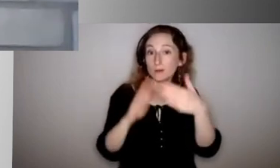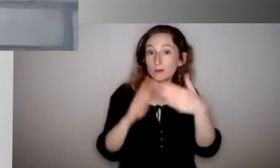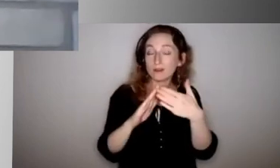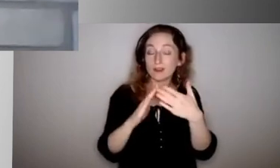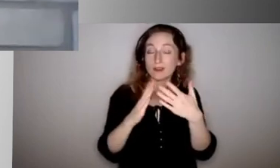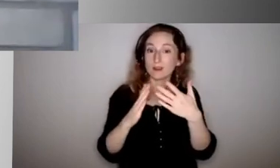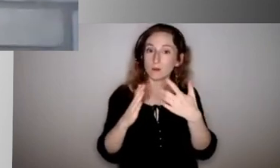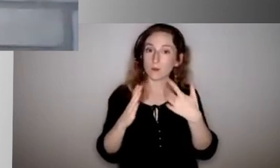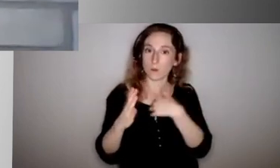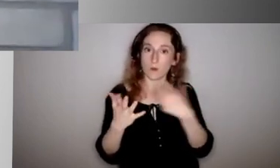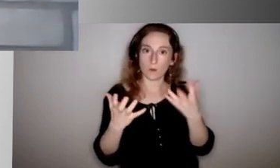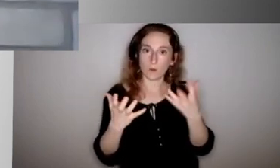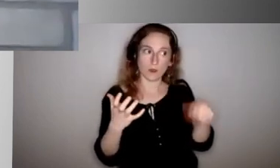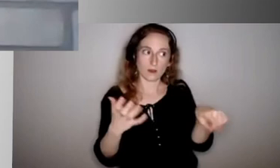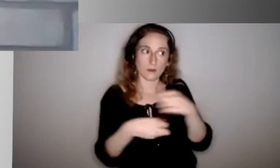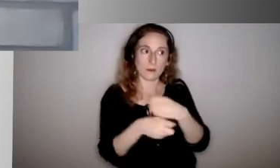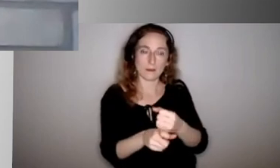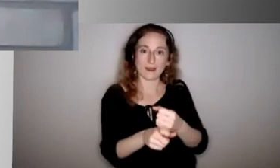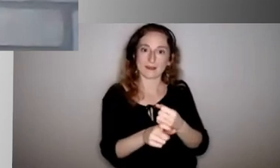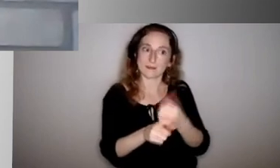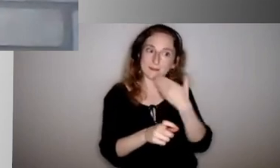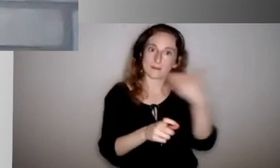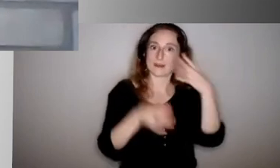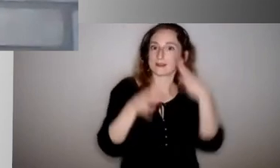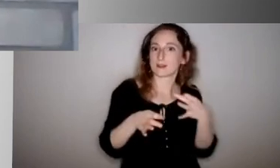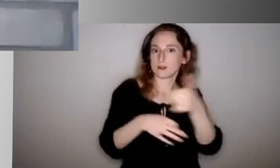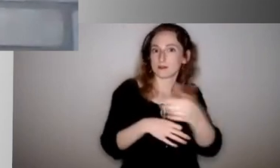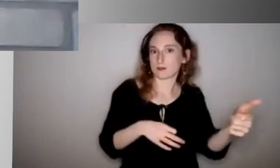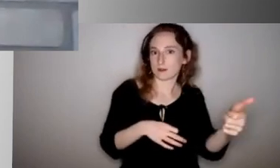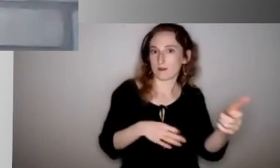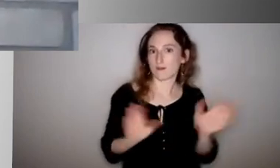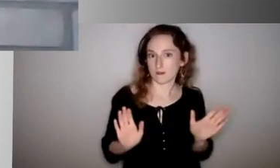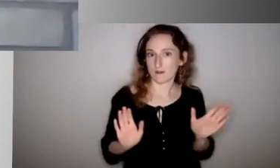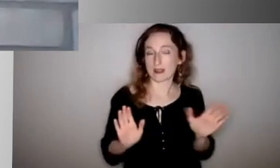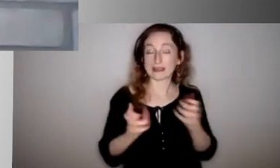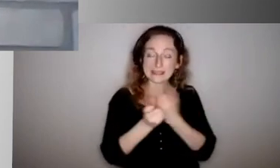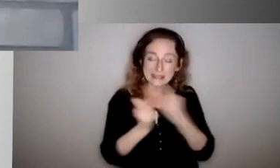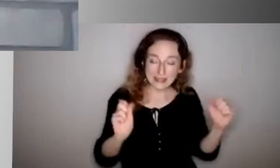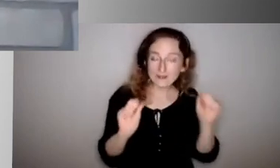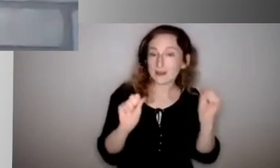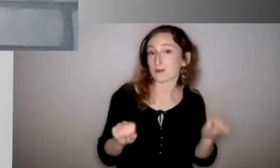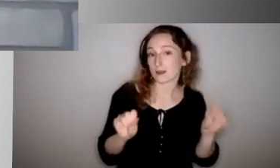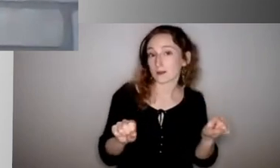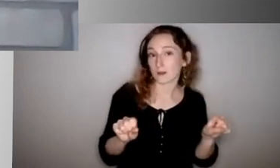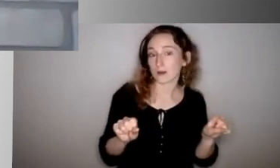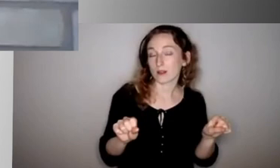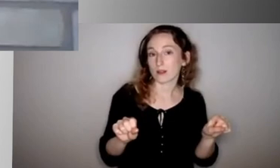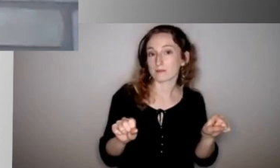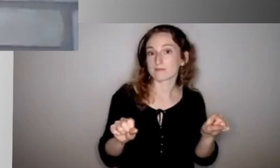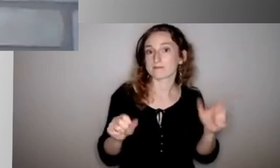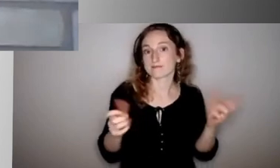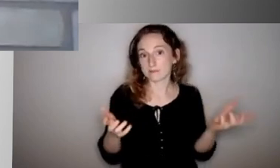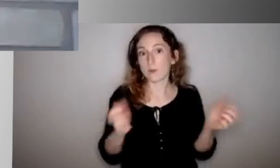works for you and wants it to be as safe as it possibly can be with the resources that we